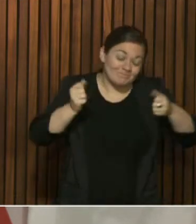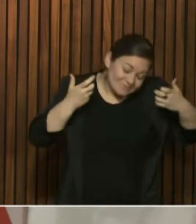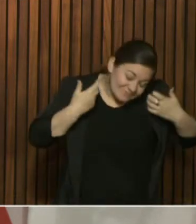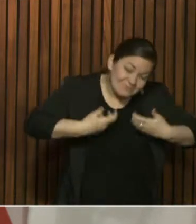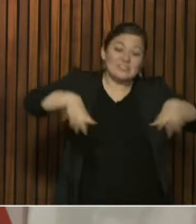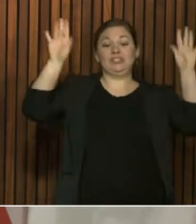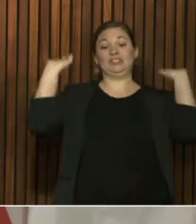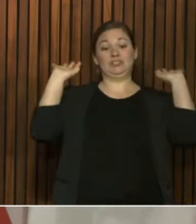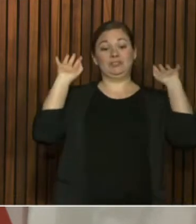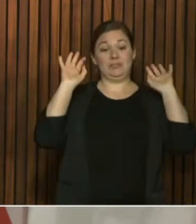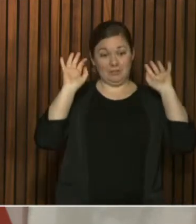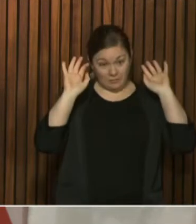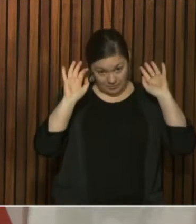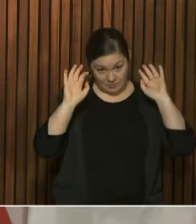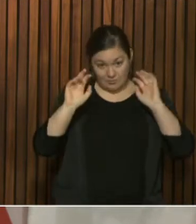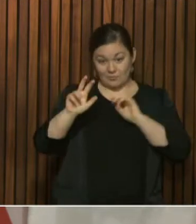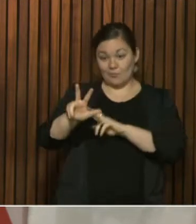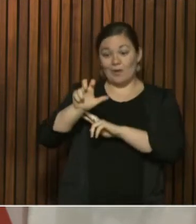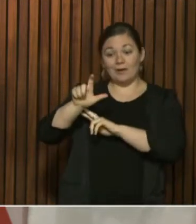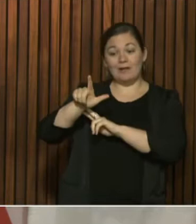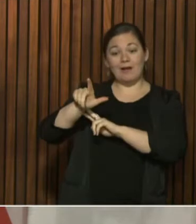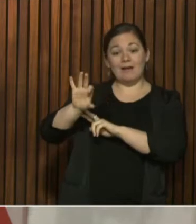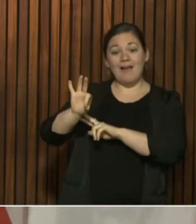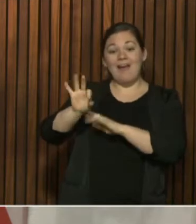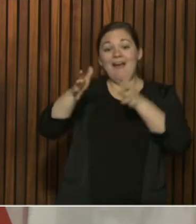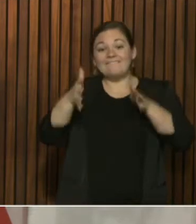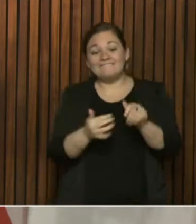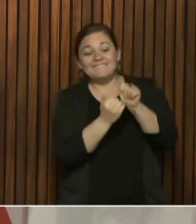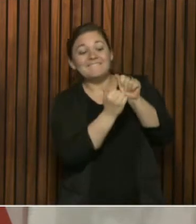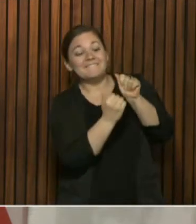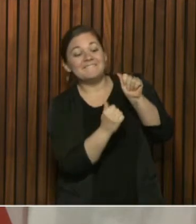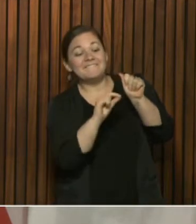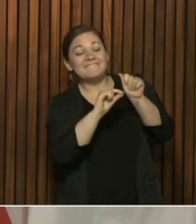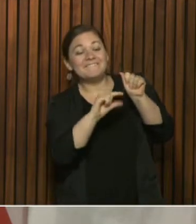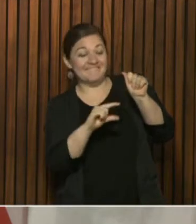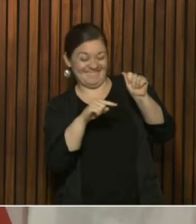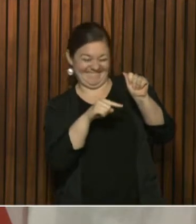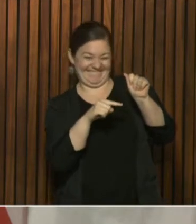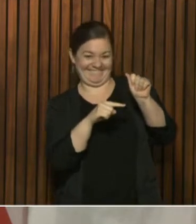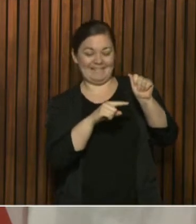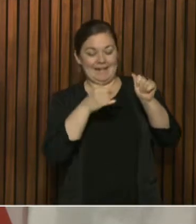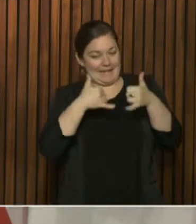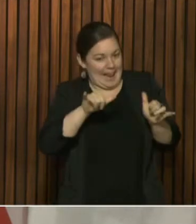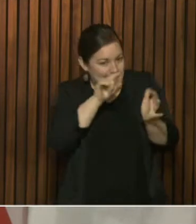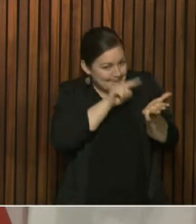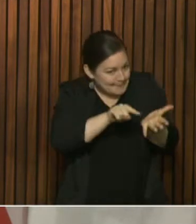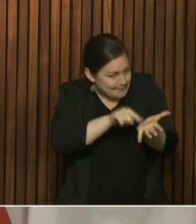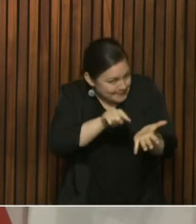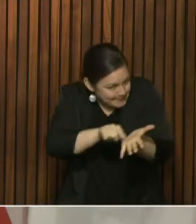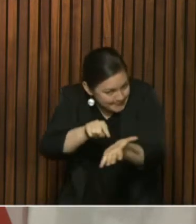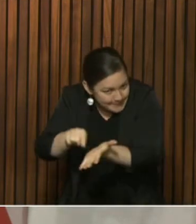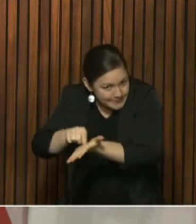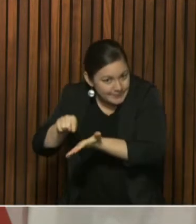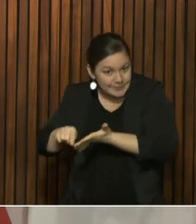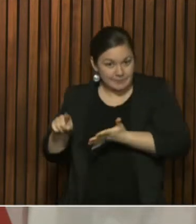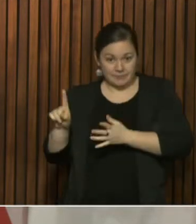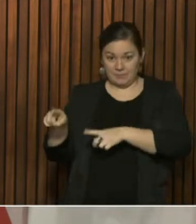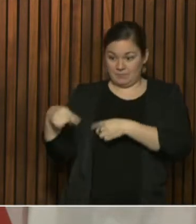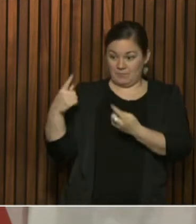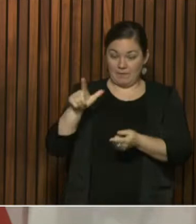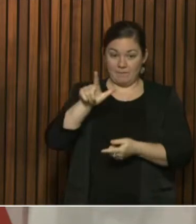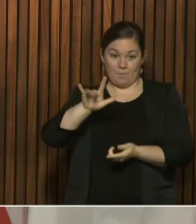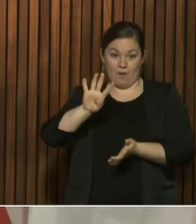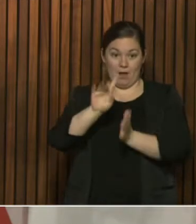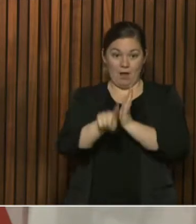Currently, 329 are under investigation. In the last 24 hours, we've processed about 3